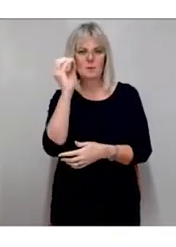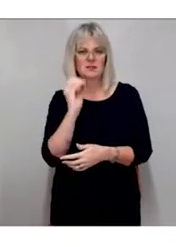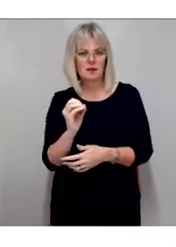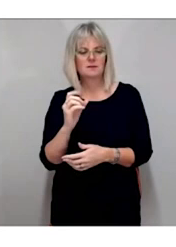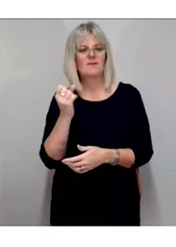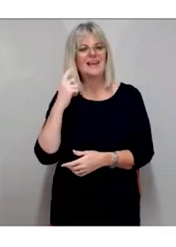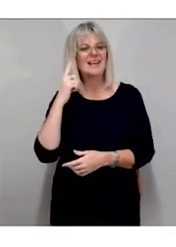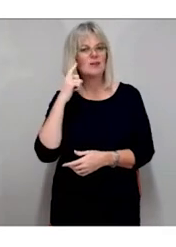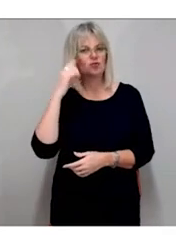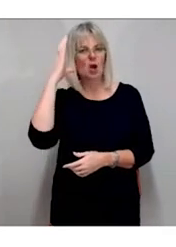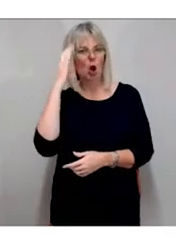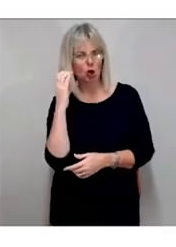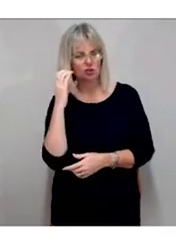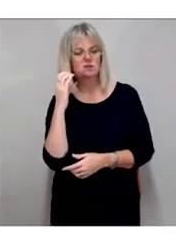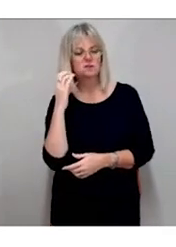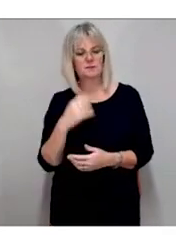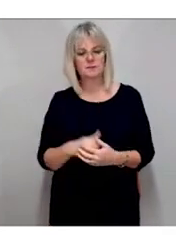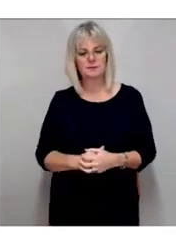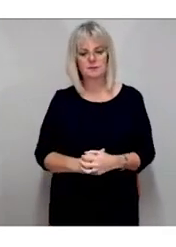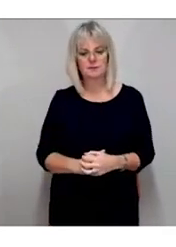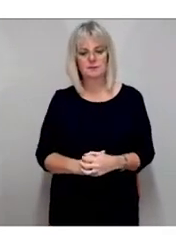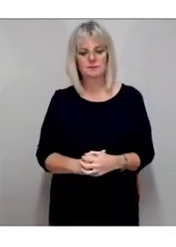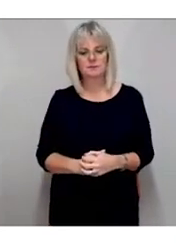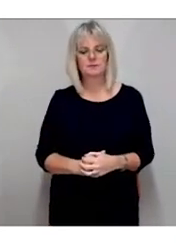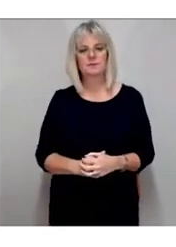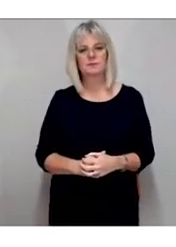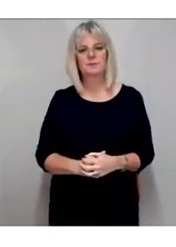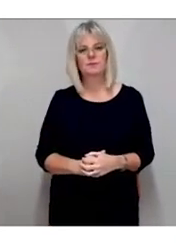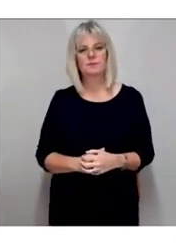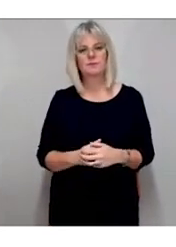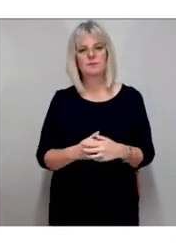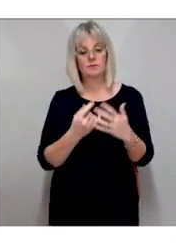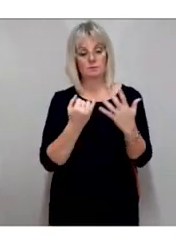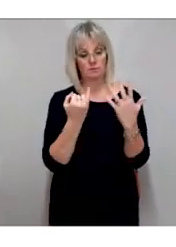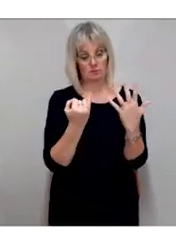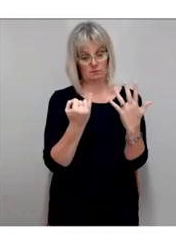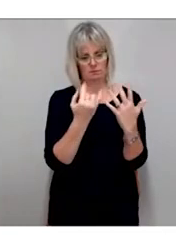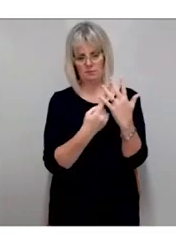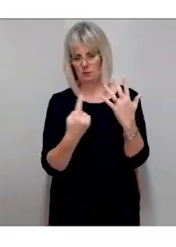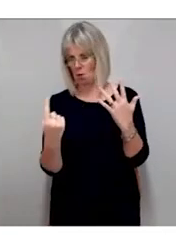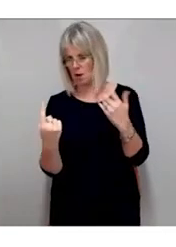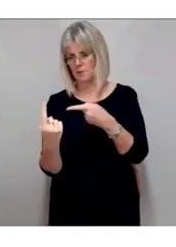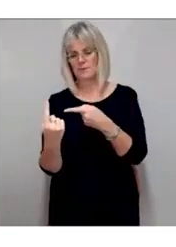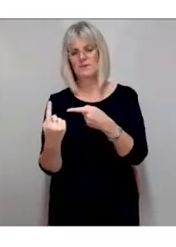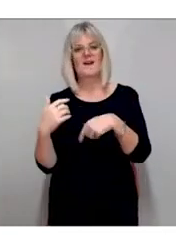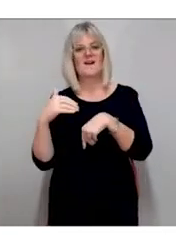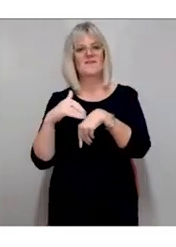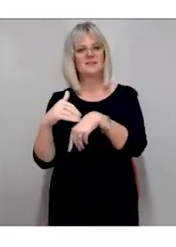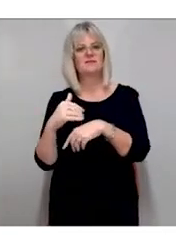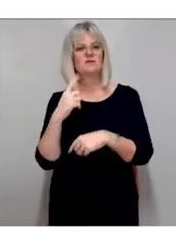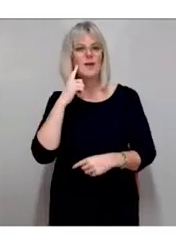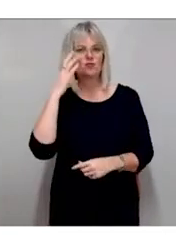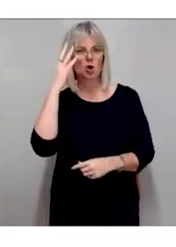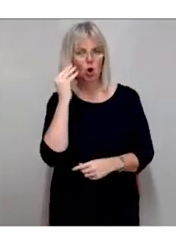1 in 6 of the UK adults. population is affected by hearing loss, and about 900,000 people are